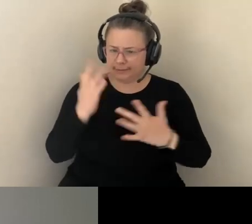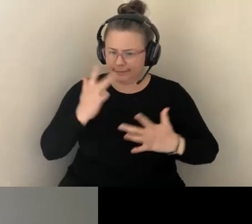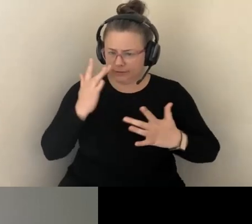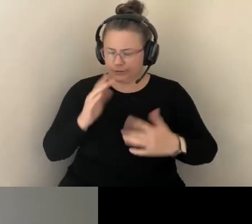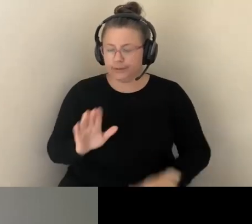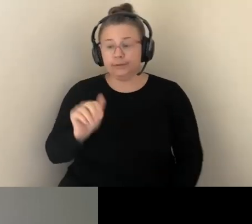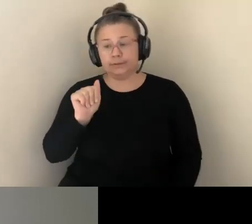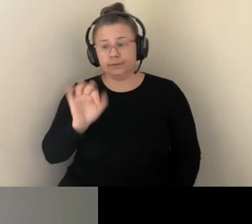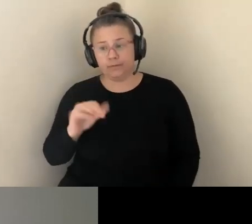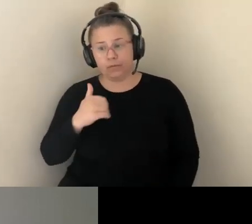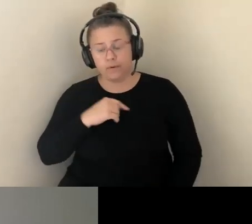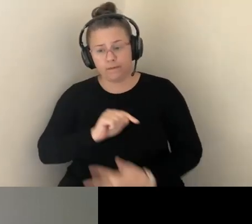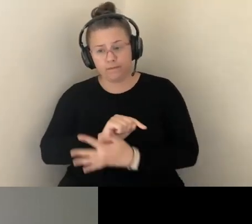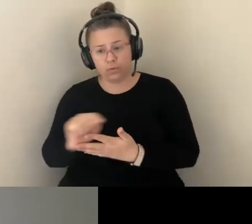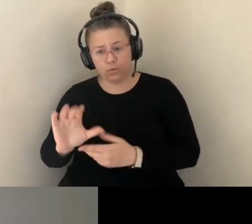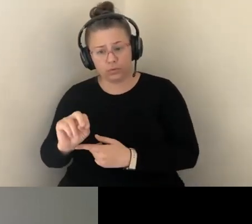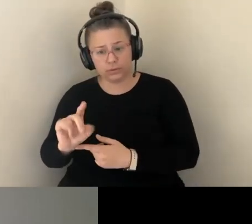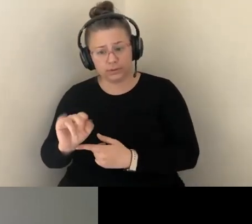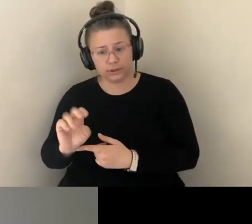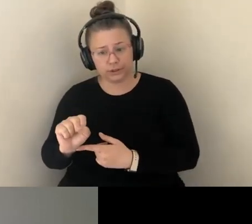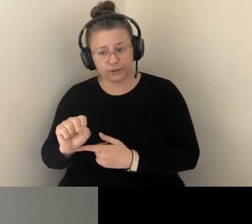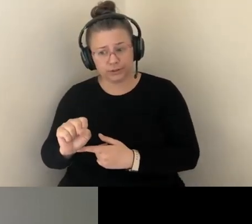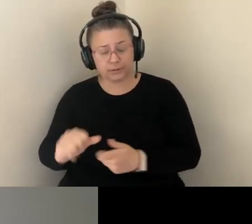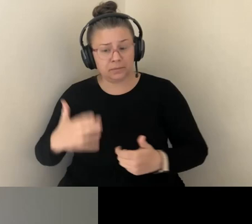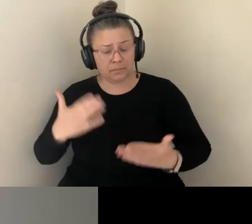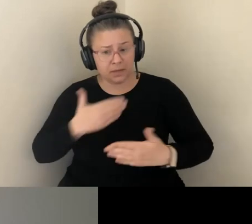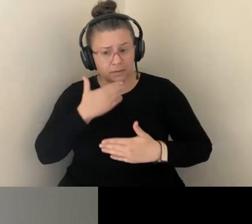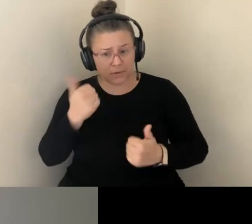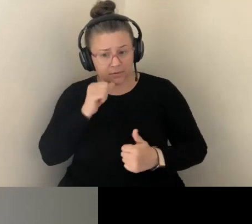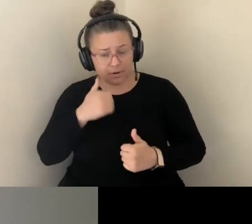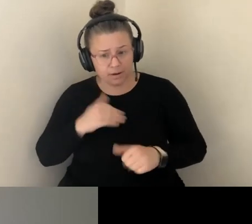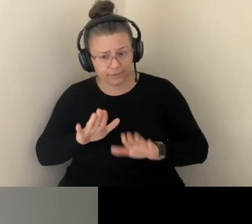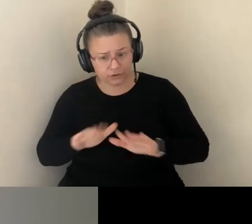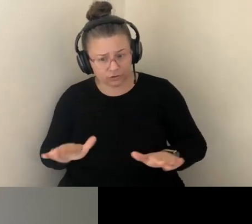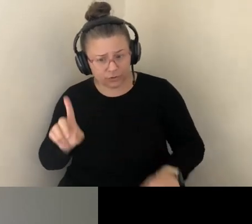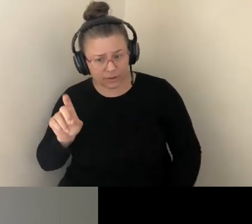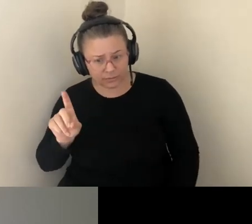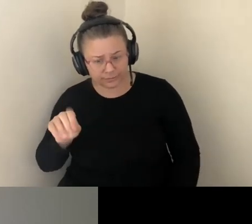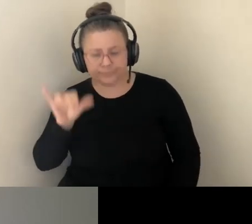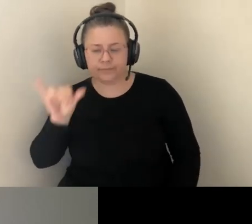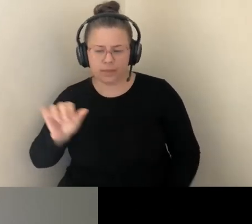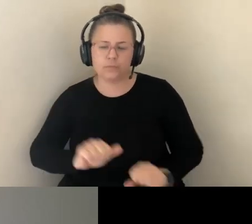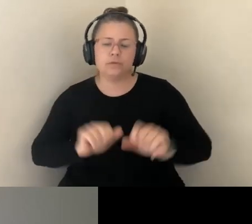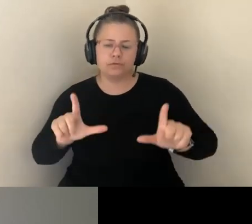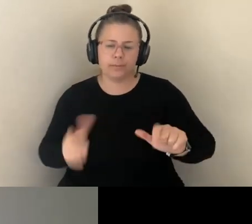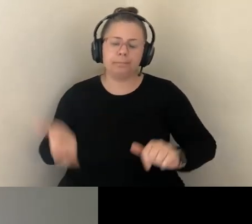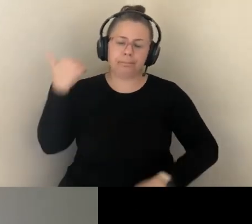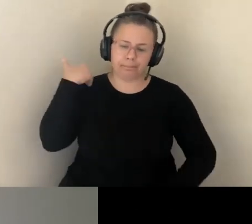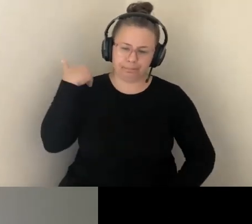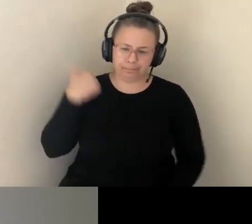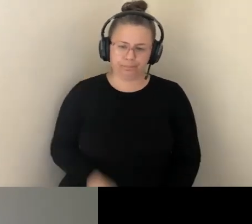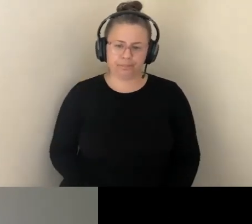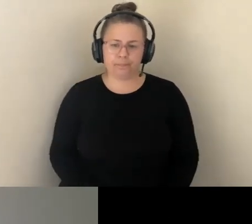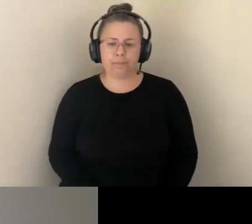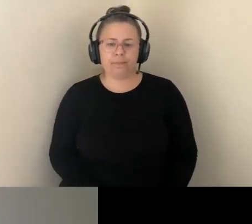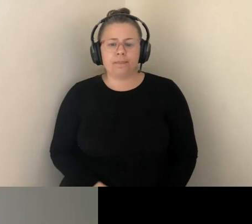MAPPING AND SEQUENCING TECHNOLOGIES HAVE MADE VARIOUS KINDS OF DISABILITIES NOT ONLY QUANTIFIABLE, BUT RAPIDLY IDENTIFIBLE AT